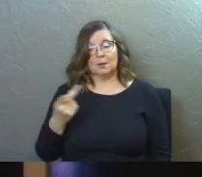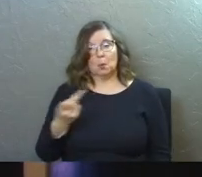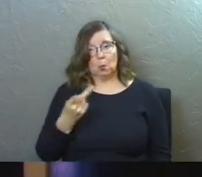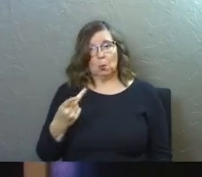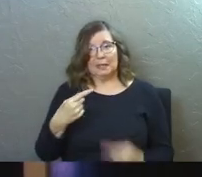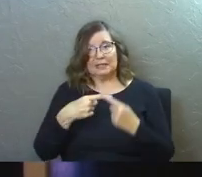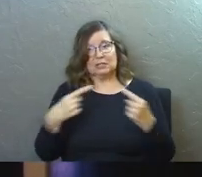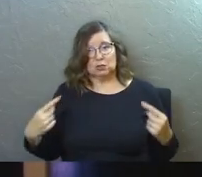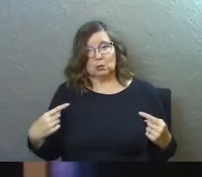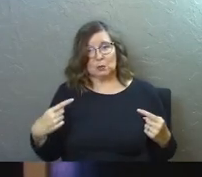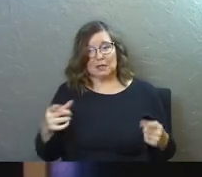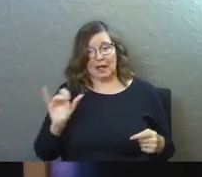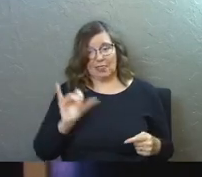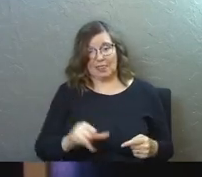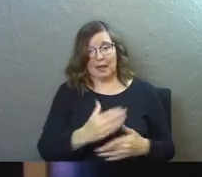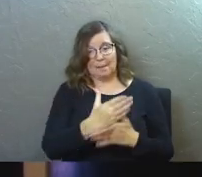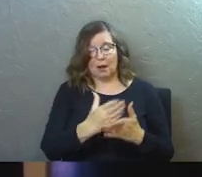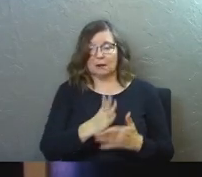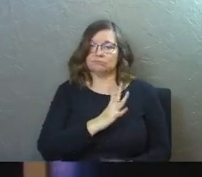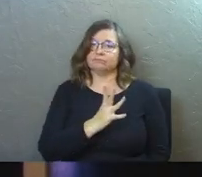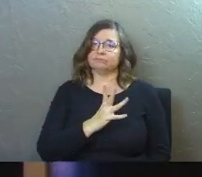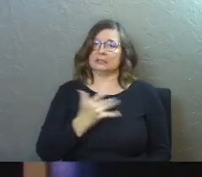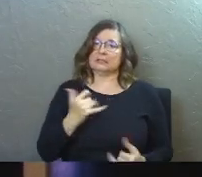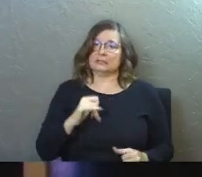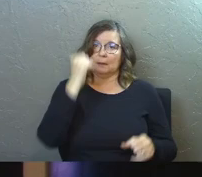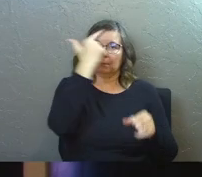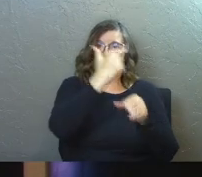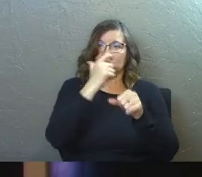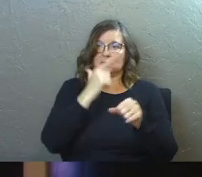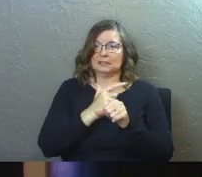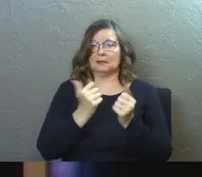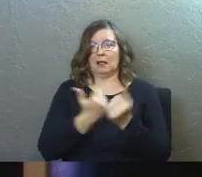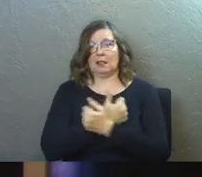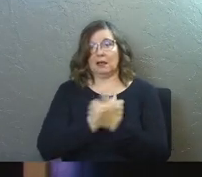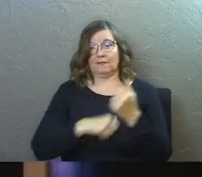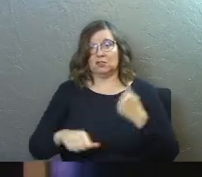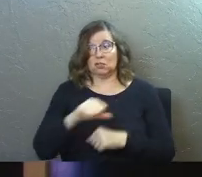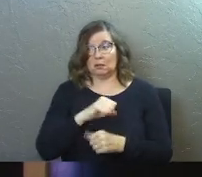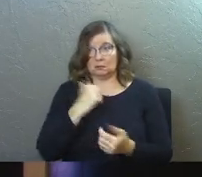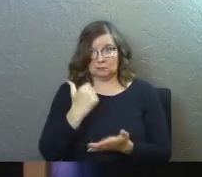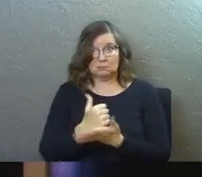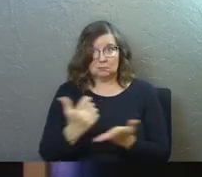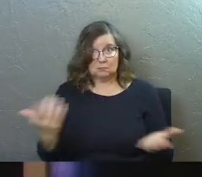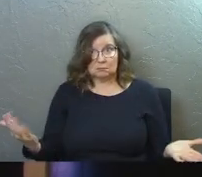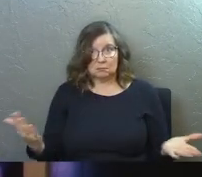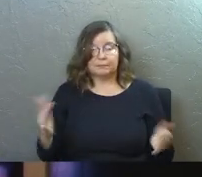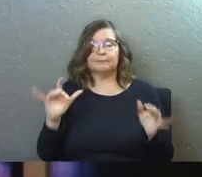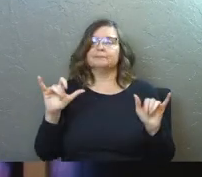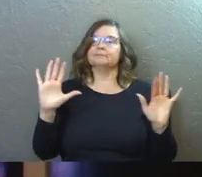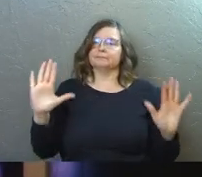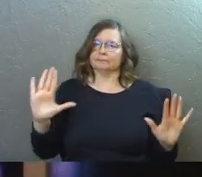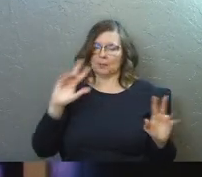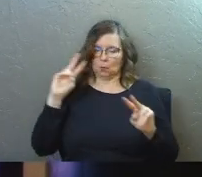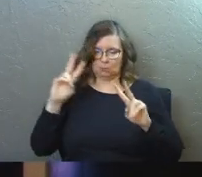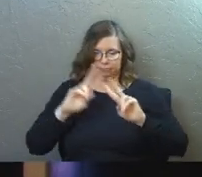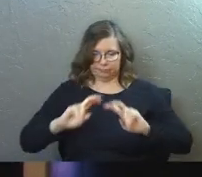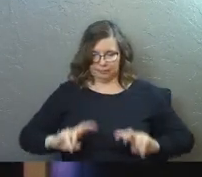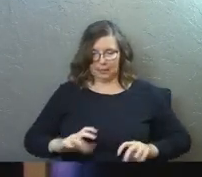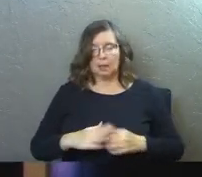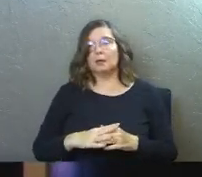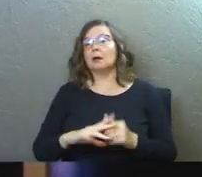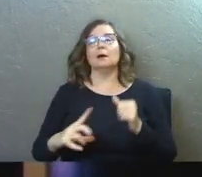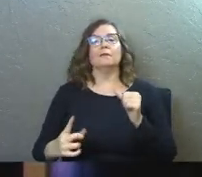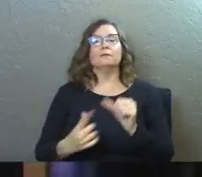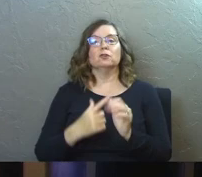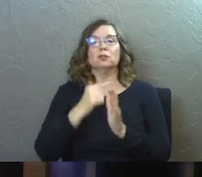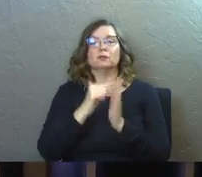disagree on that in this church and we can still be brothers and sisters and love each other. Amen. Okay. So that's how we're going to look at that. So for